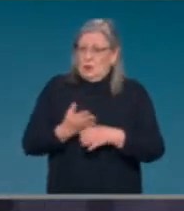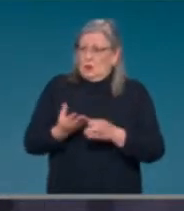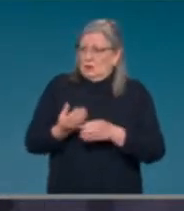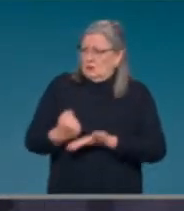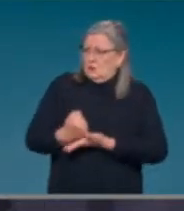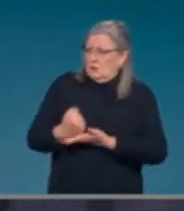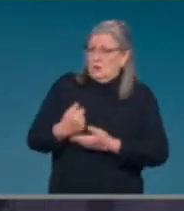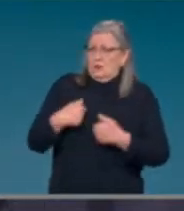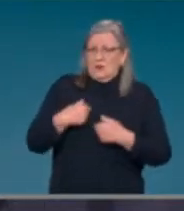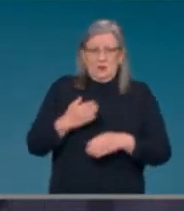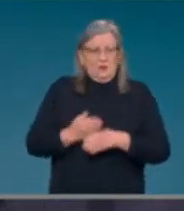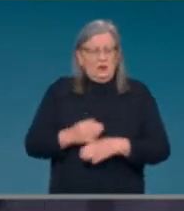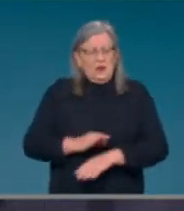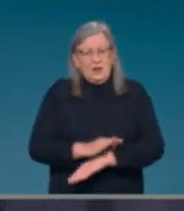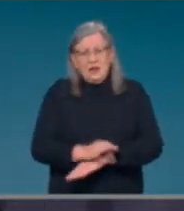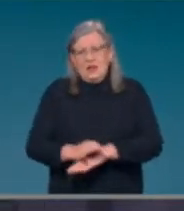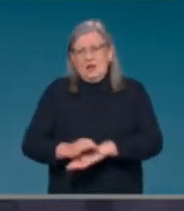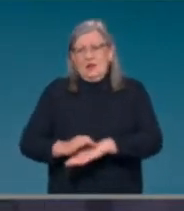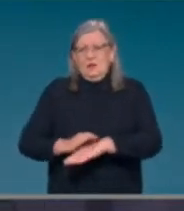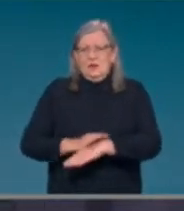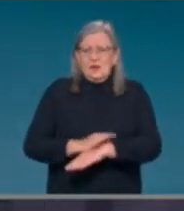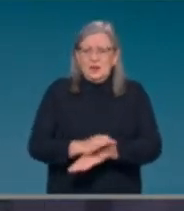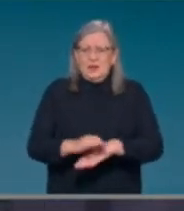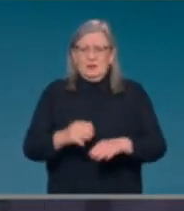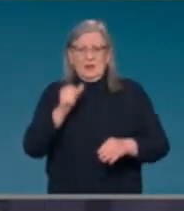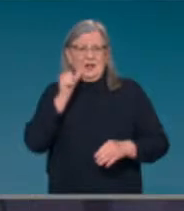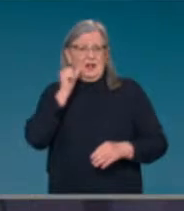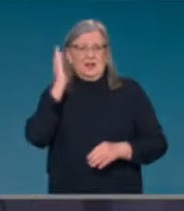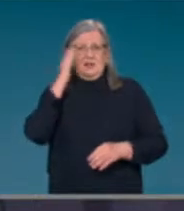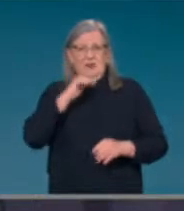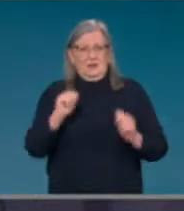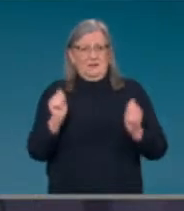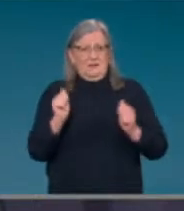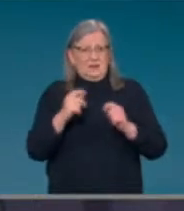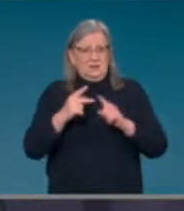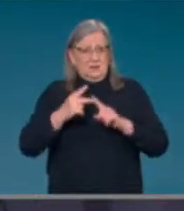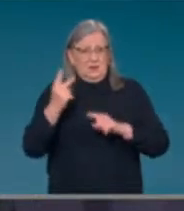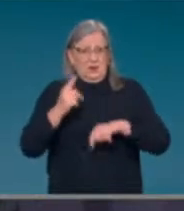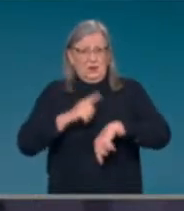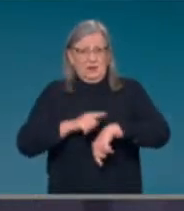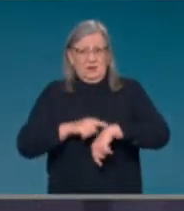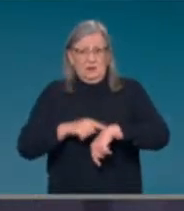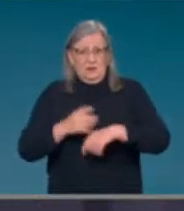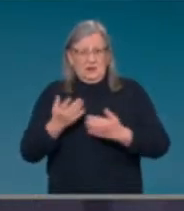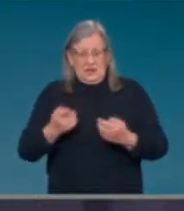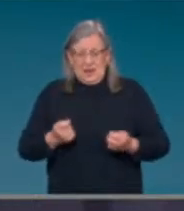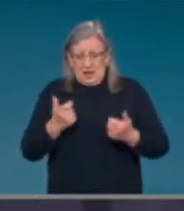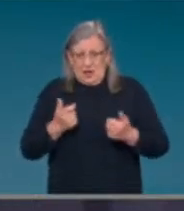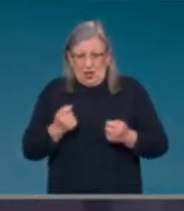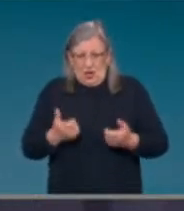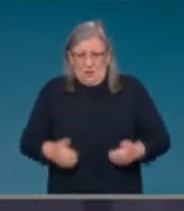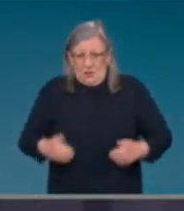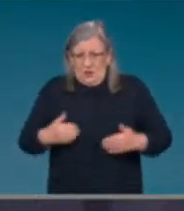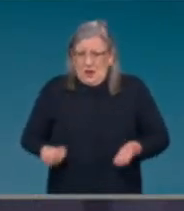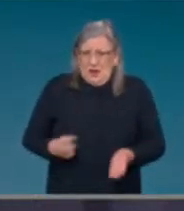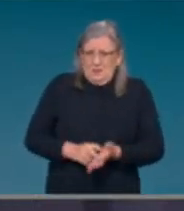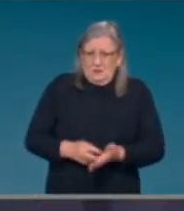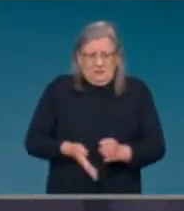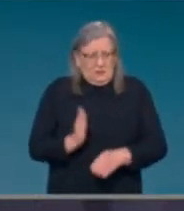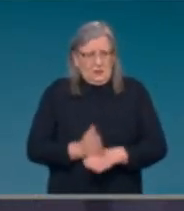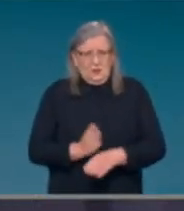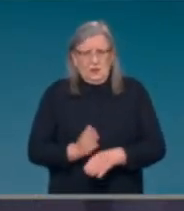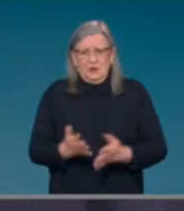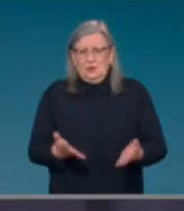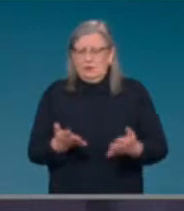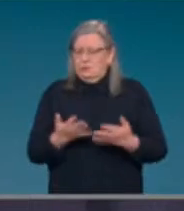you know, until midnight last night. They're working from the earliest hours in the morning. And so, you know, it's been a great challenge as a nation, but we